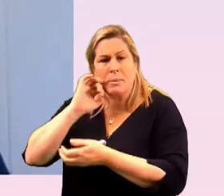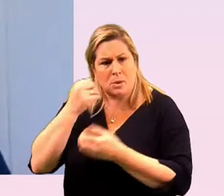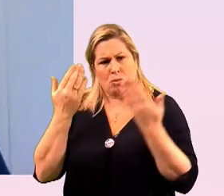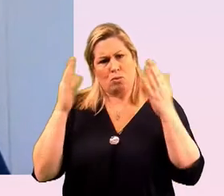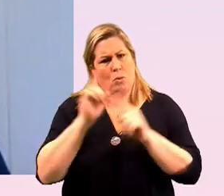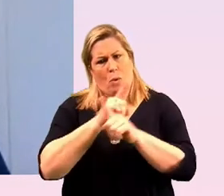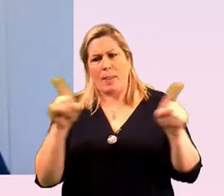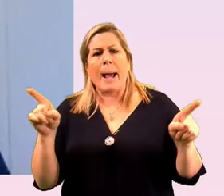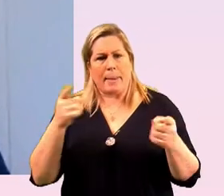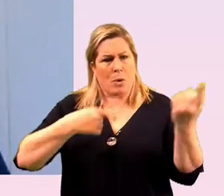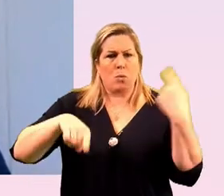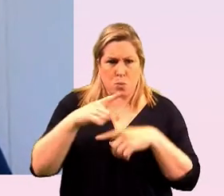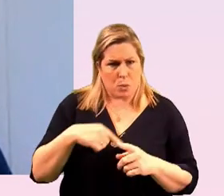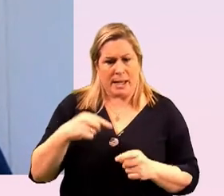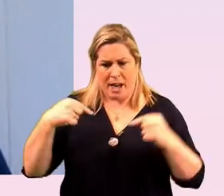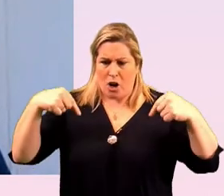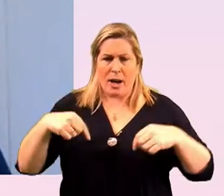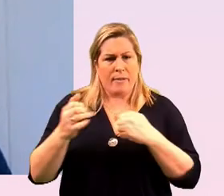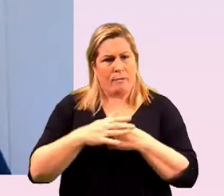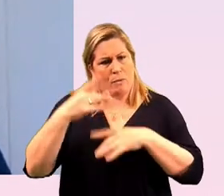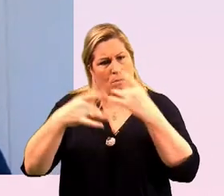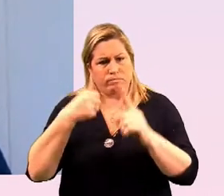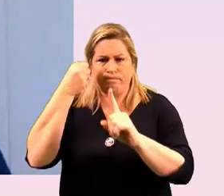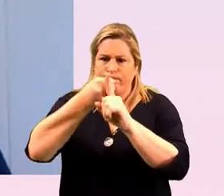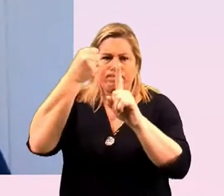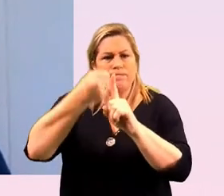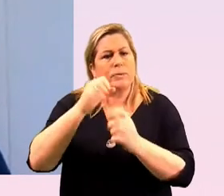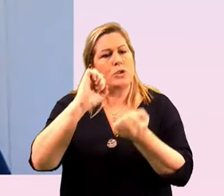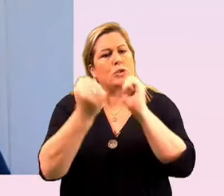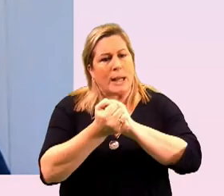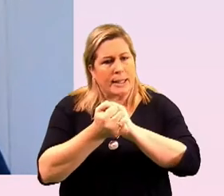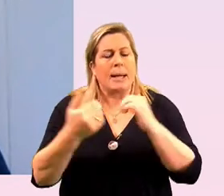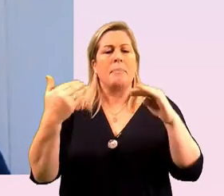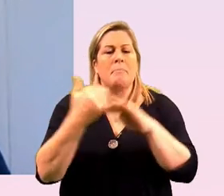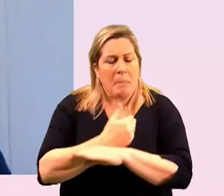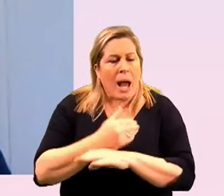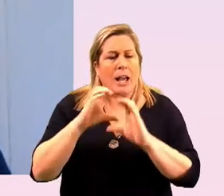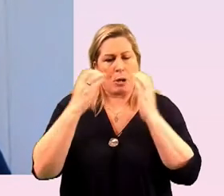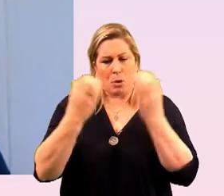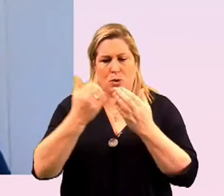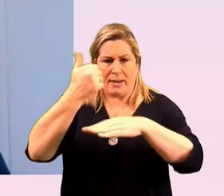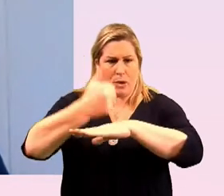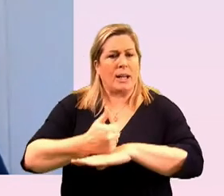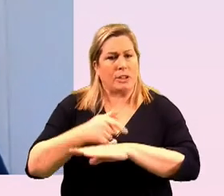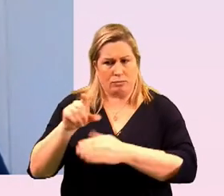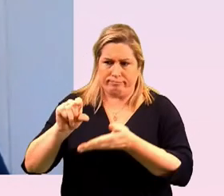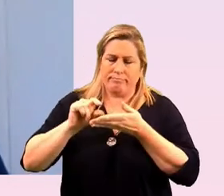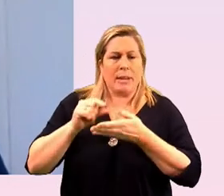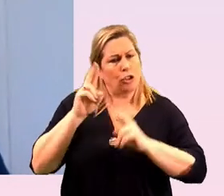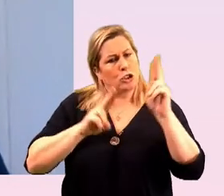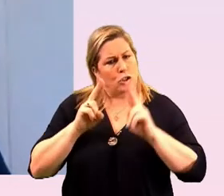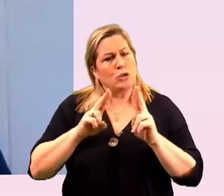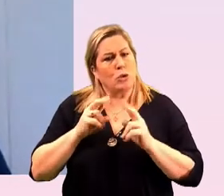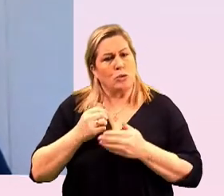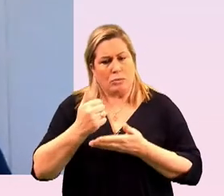as change makers by community foundation and that therefore you know we should be supported by